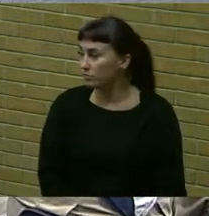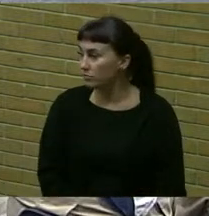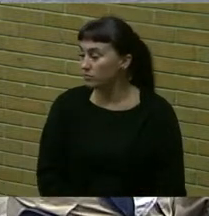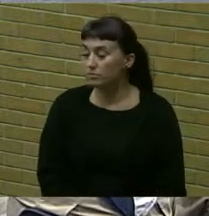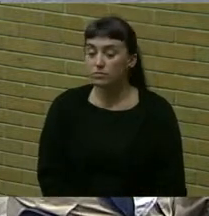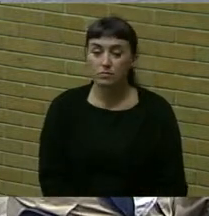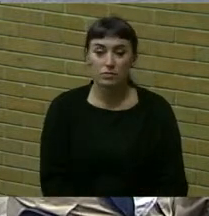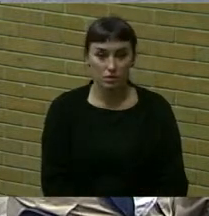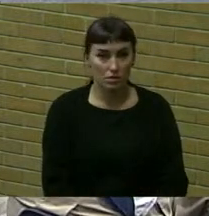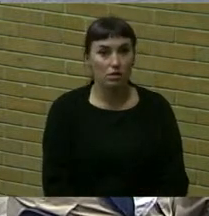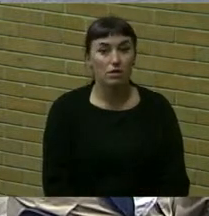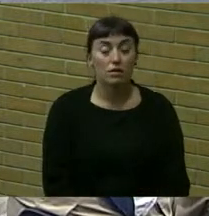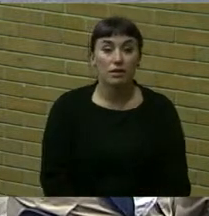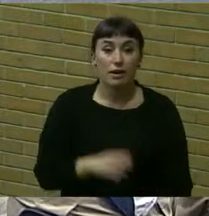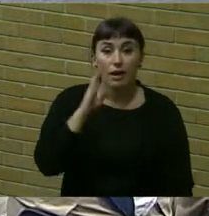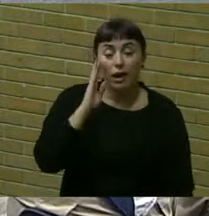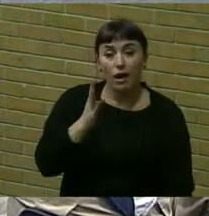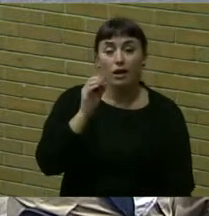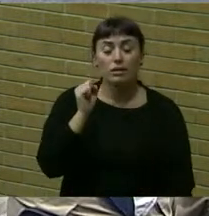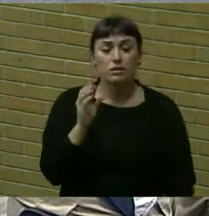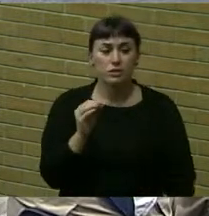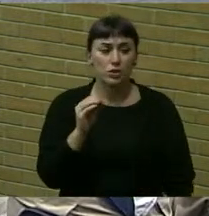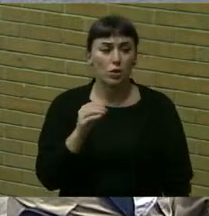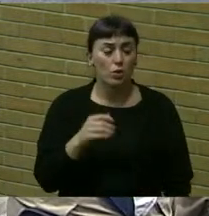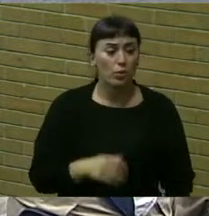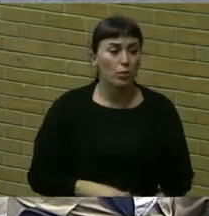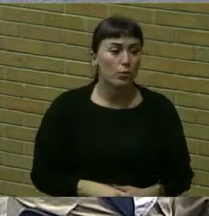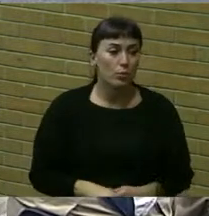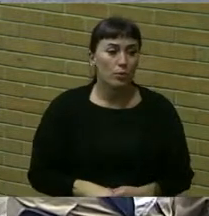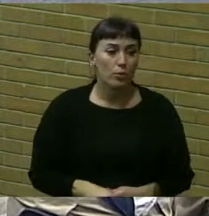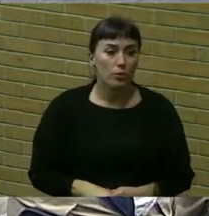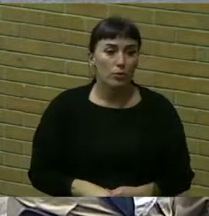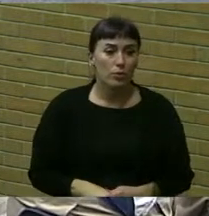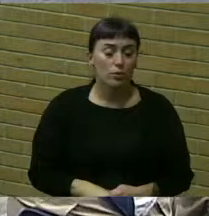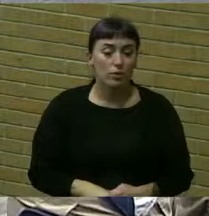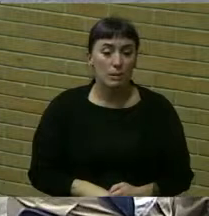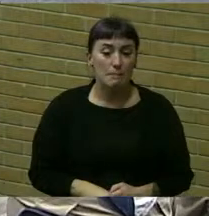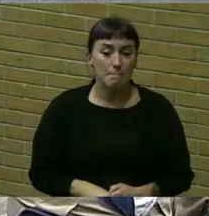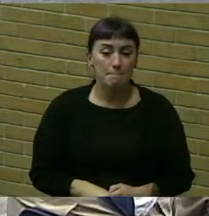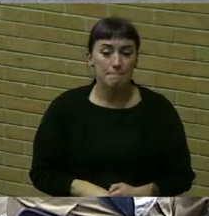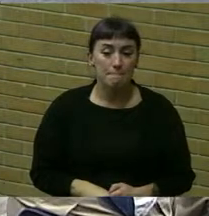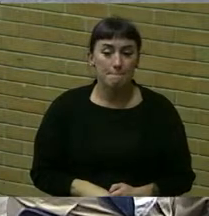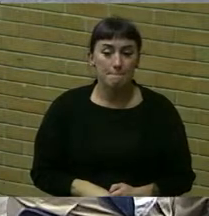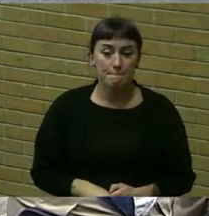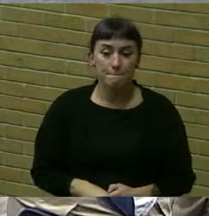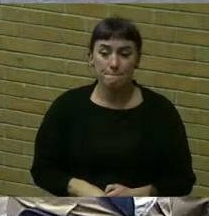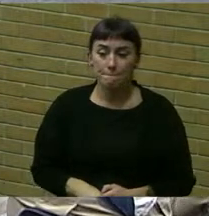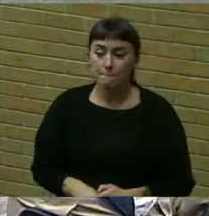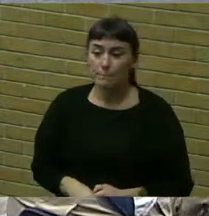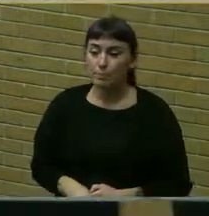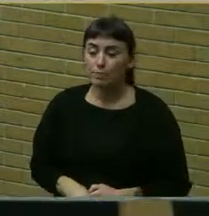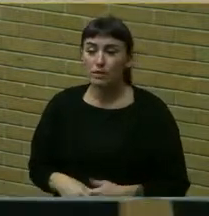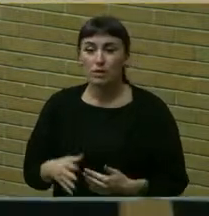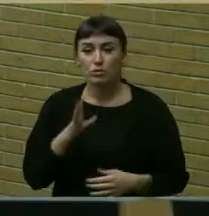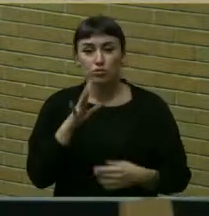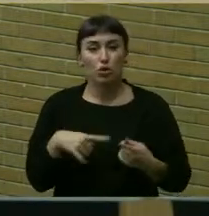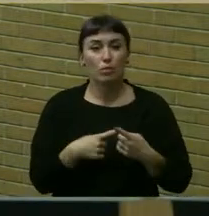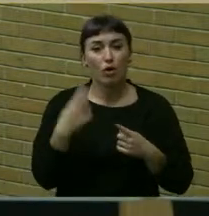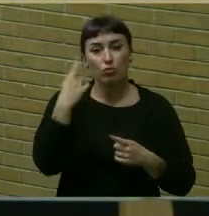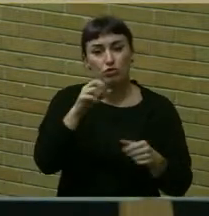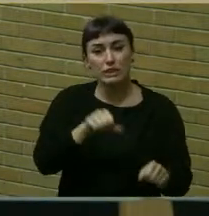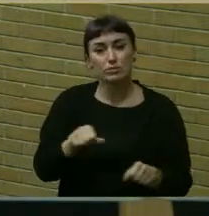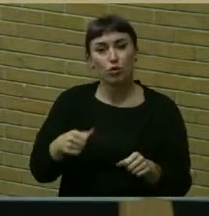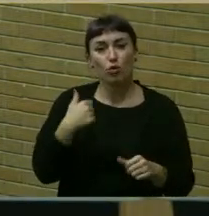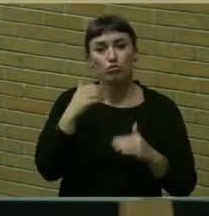Hi. So I heard Lativia's speaker talk about reasonable restrictions on the First